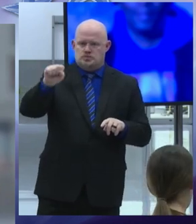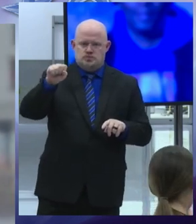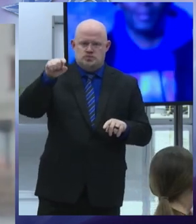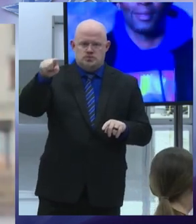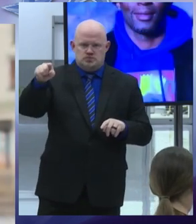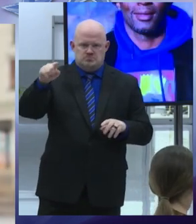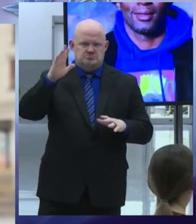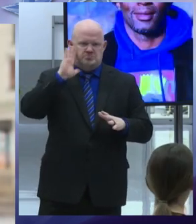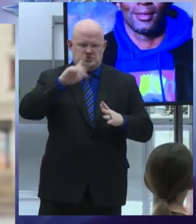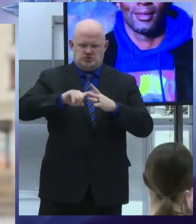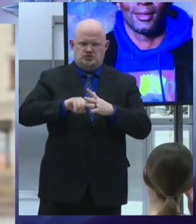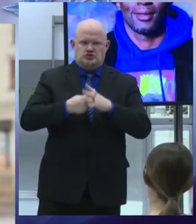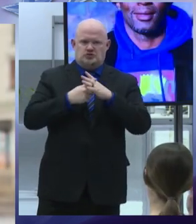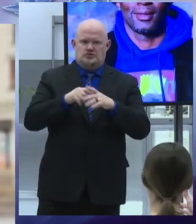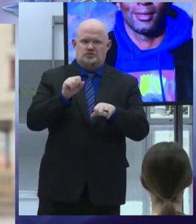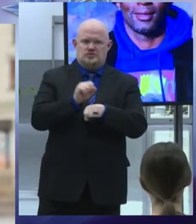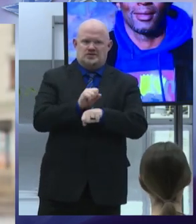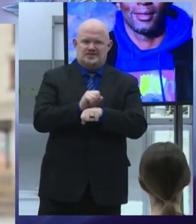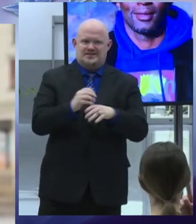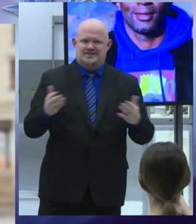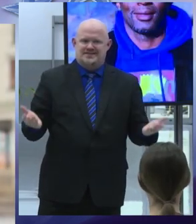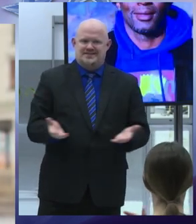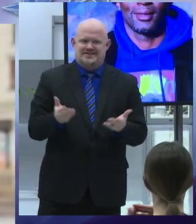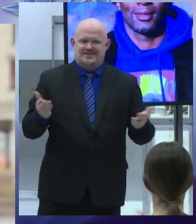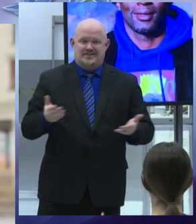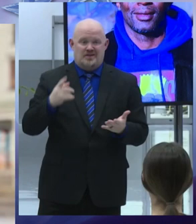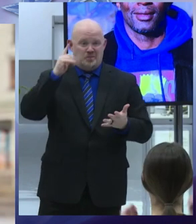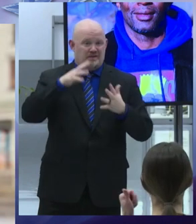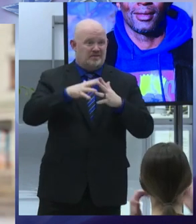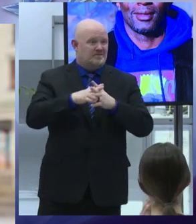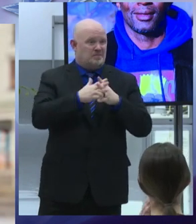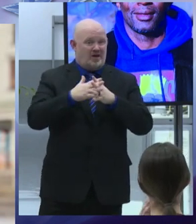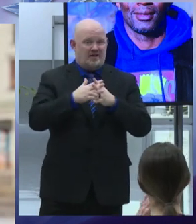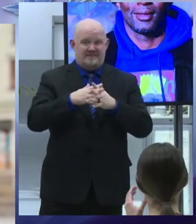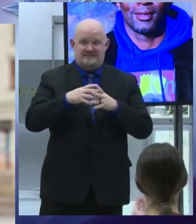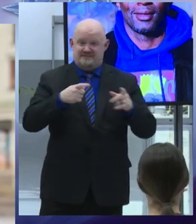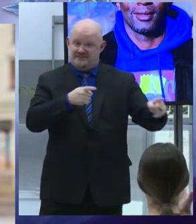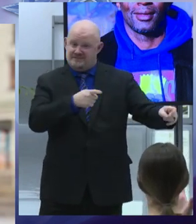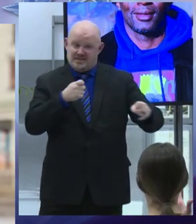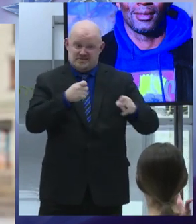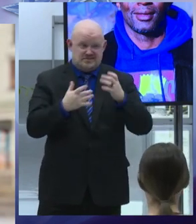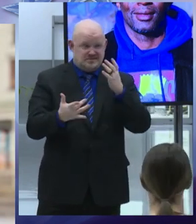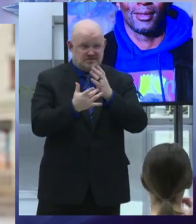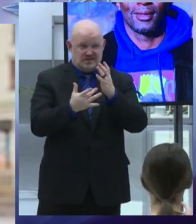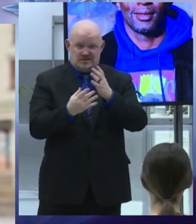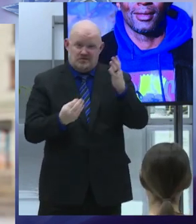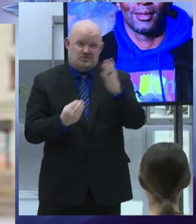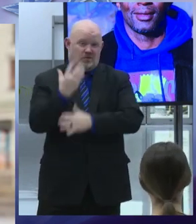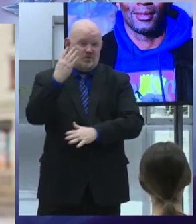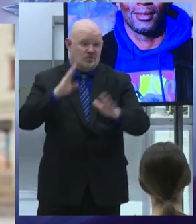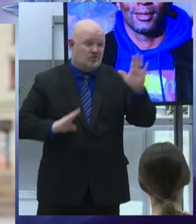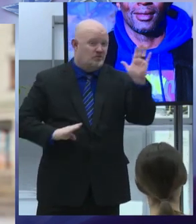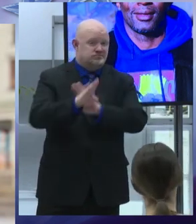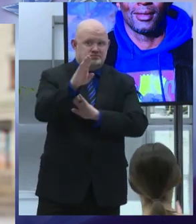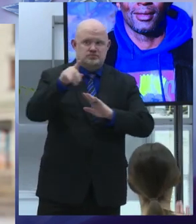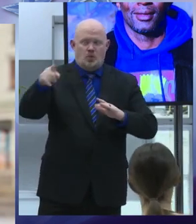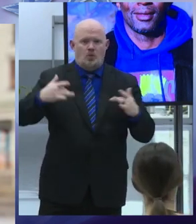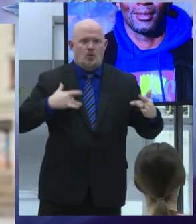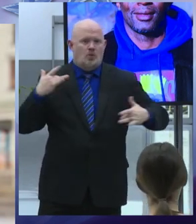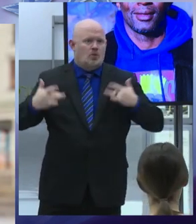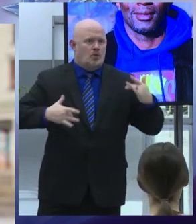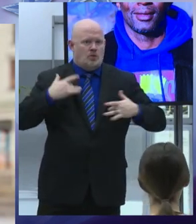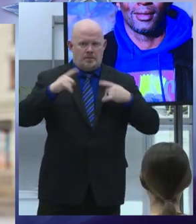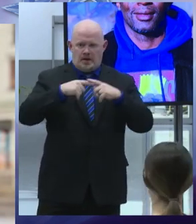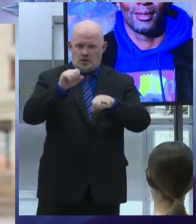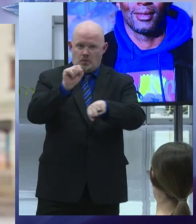lamar says it's exciting to work for a company that plays a key role in making mobile phone calls possible and with the confidence of a good